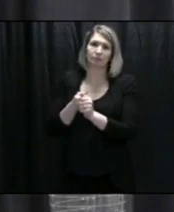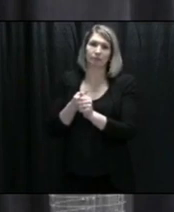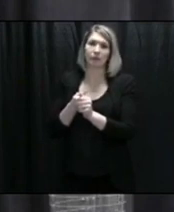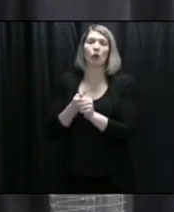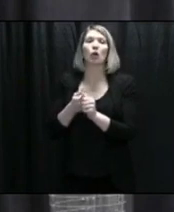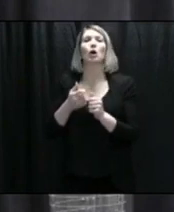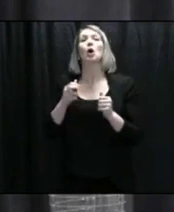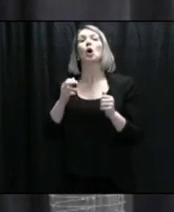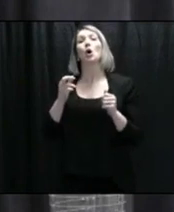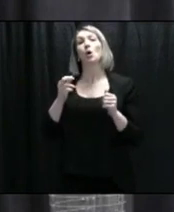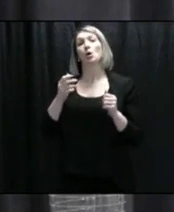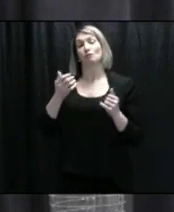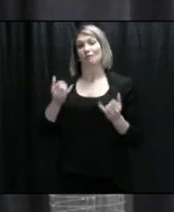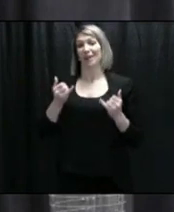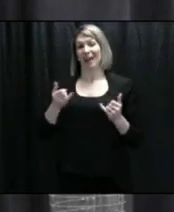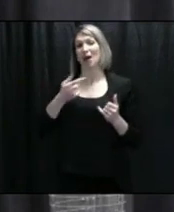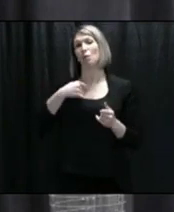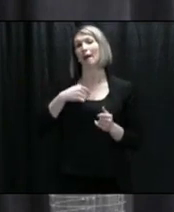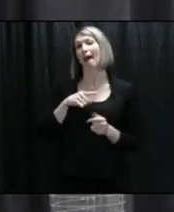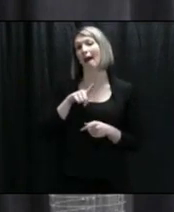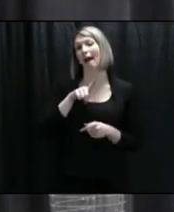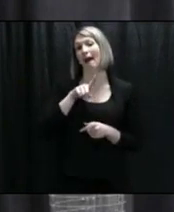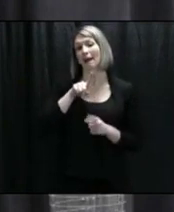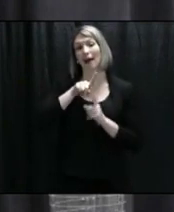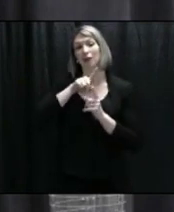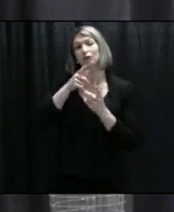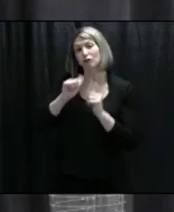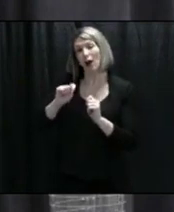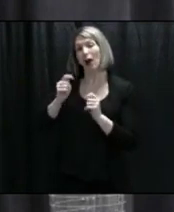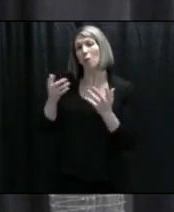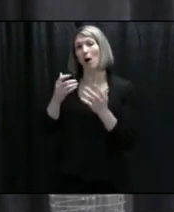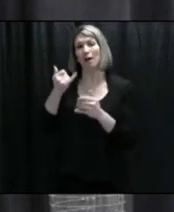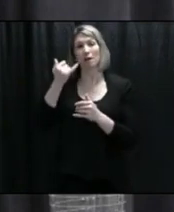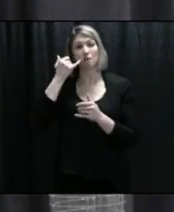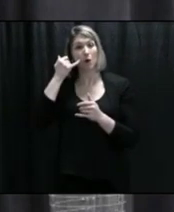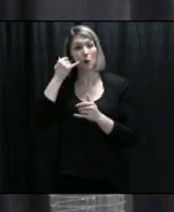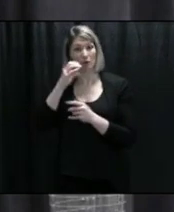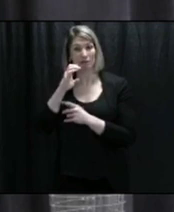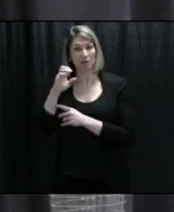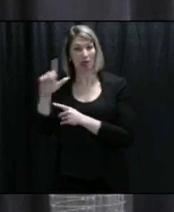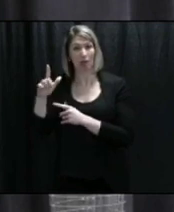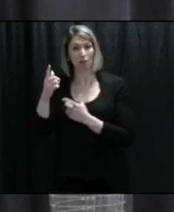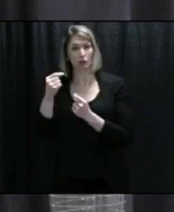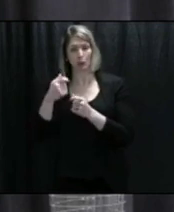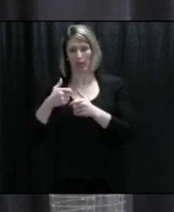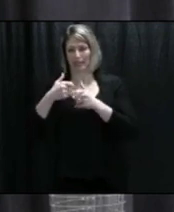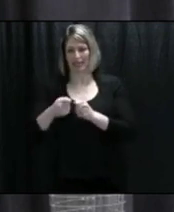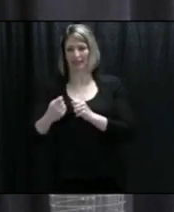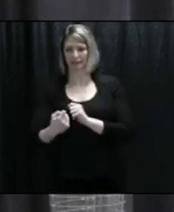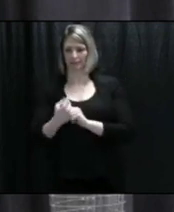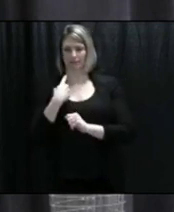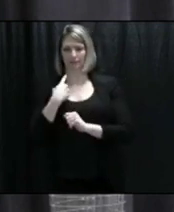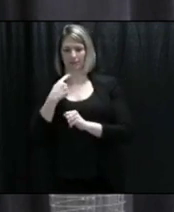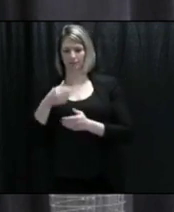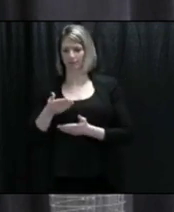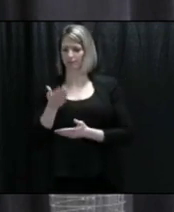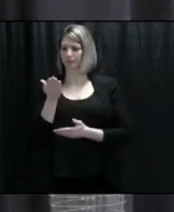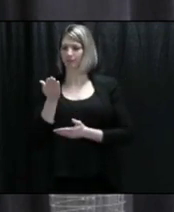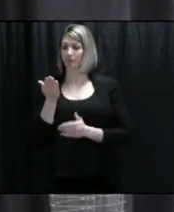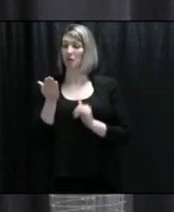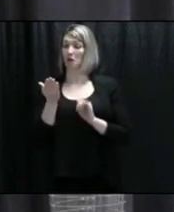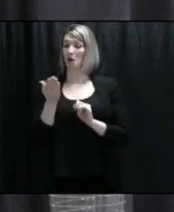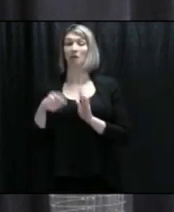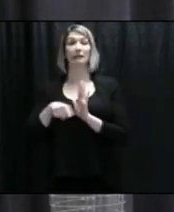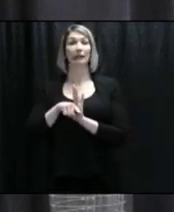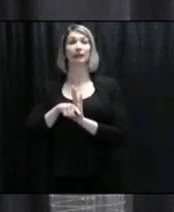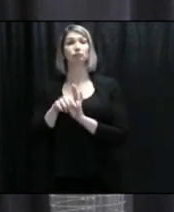notification, as the majority of people do seem to have cell phones these days. So, that's a work in progress, and